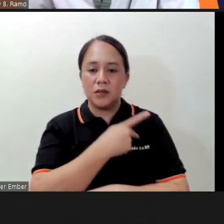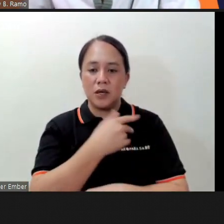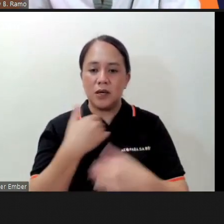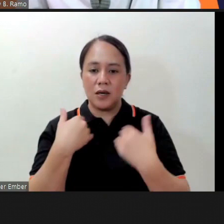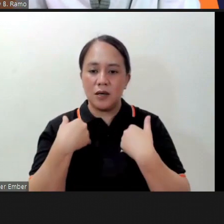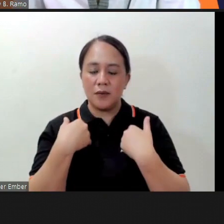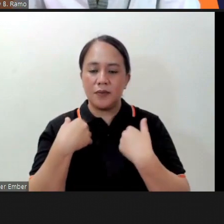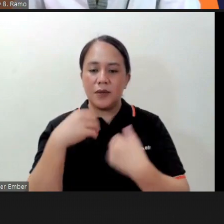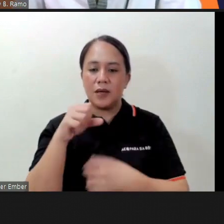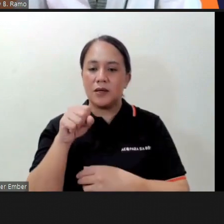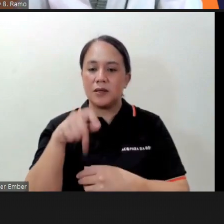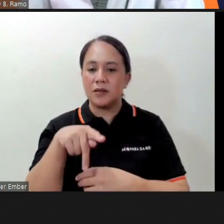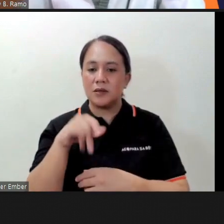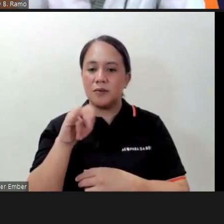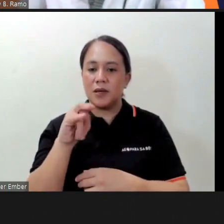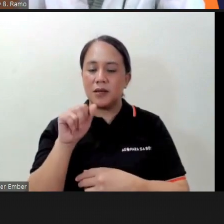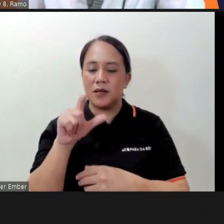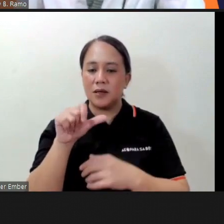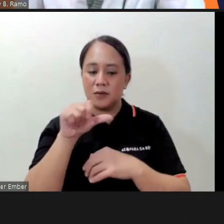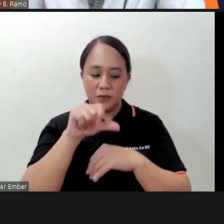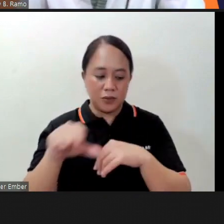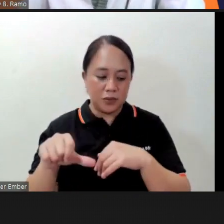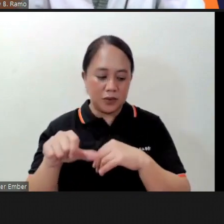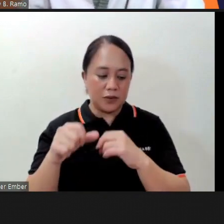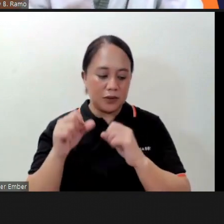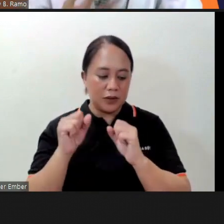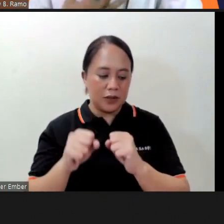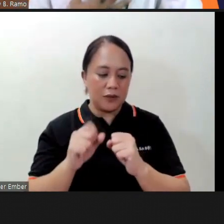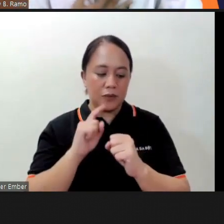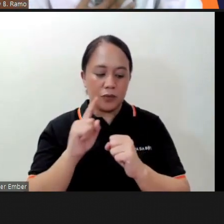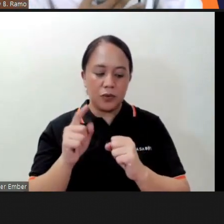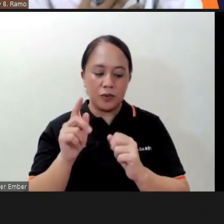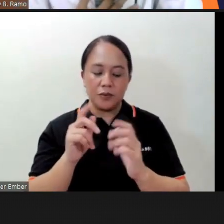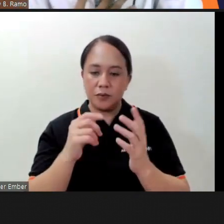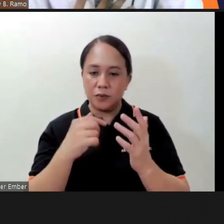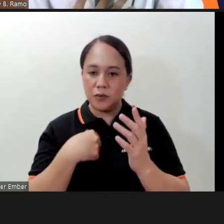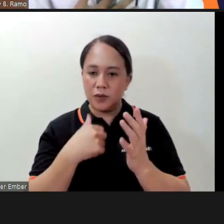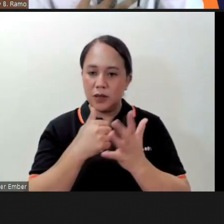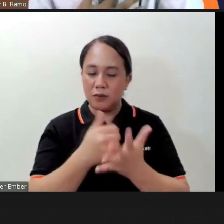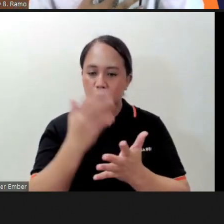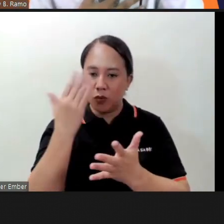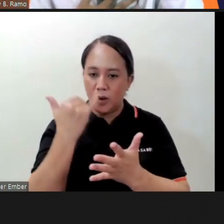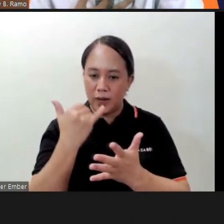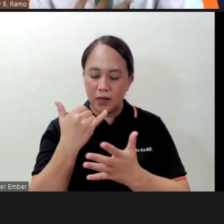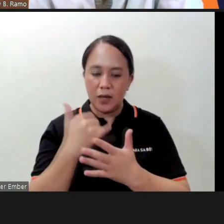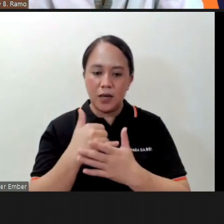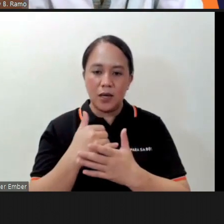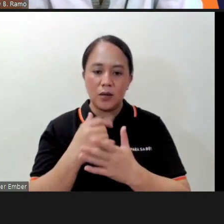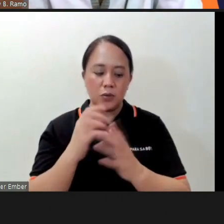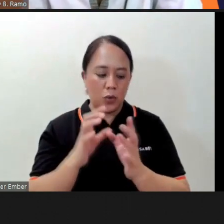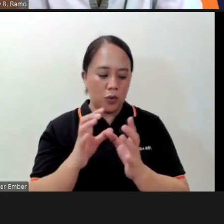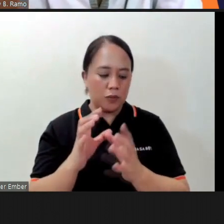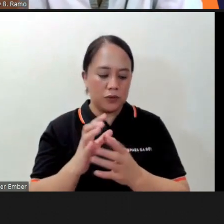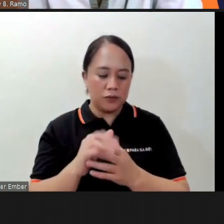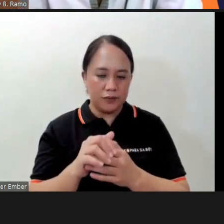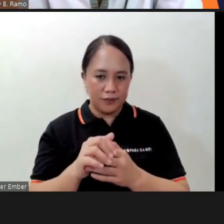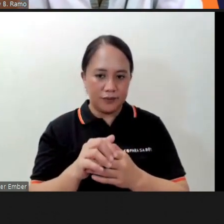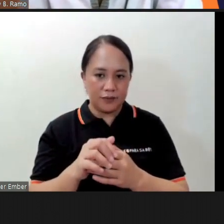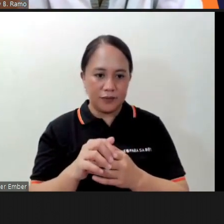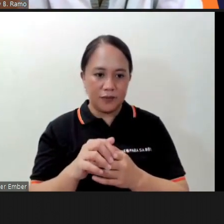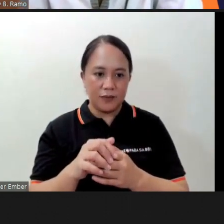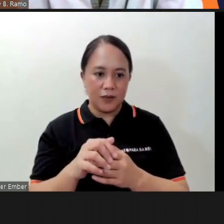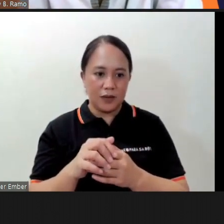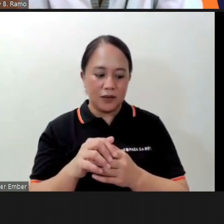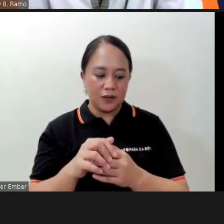spinal surgery who can actually perform rope flow kasi it's really accommodating to the